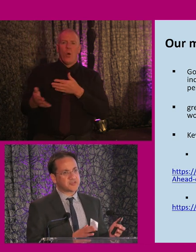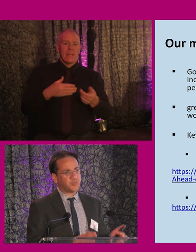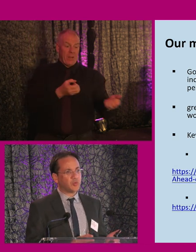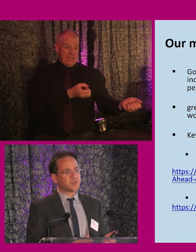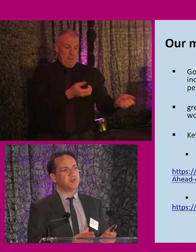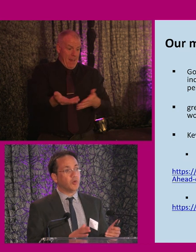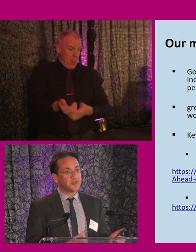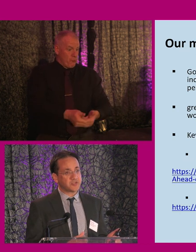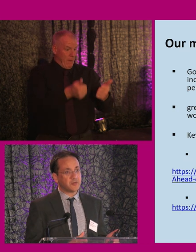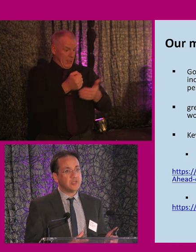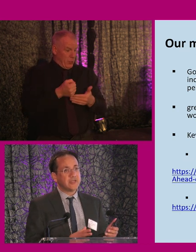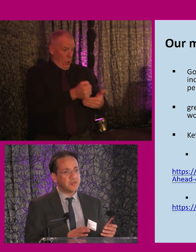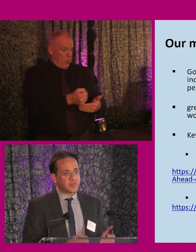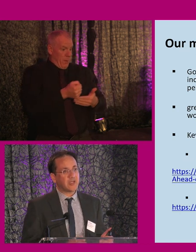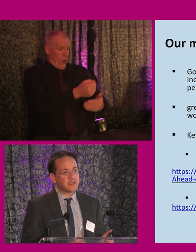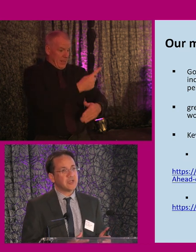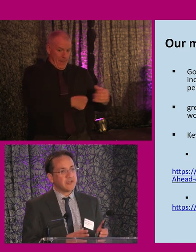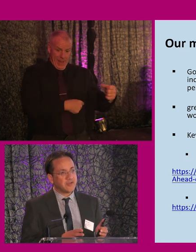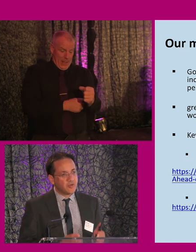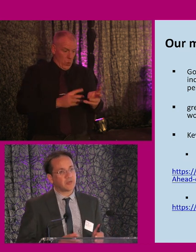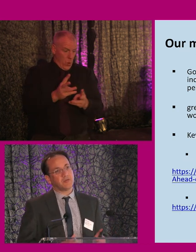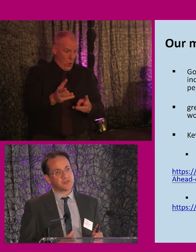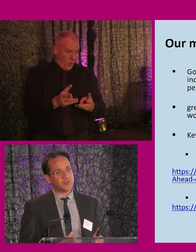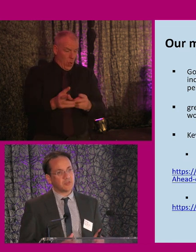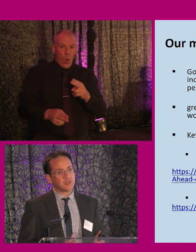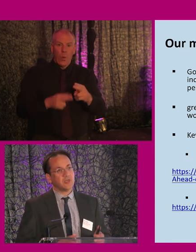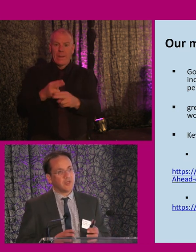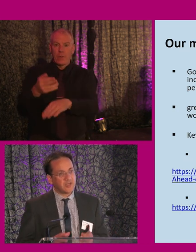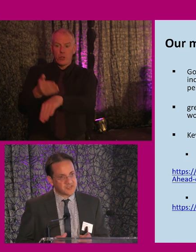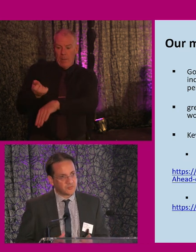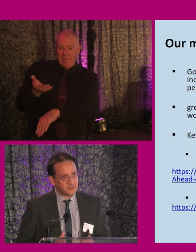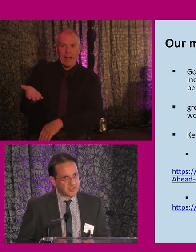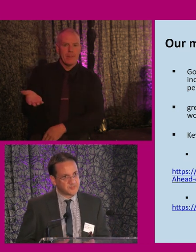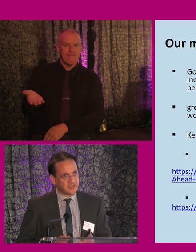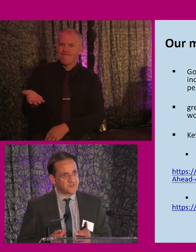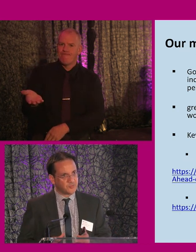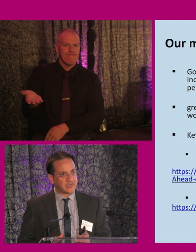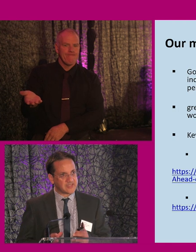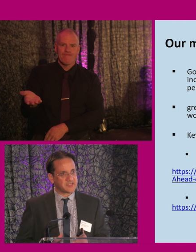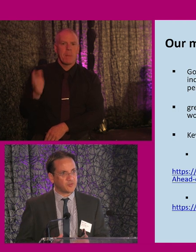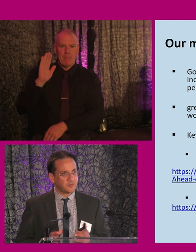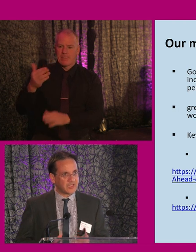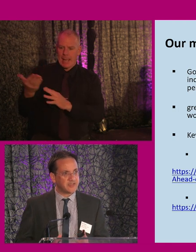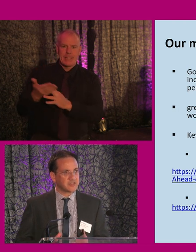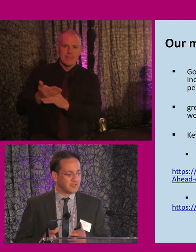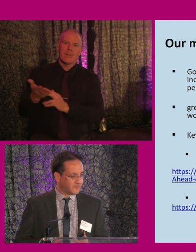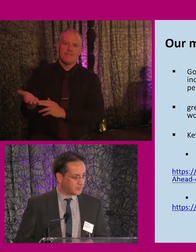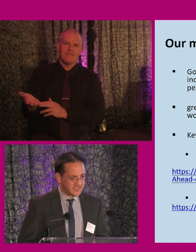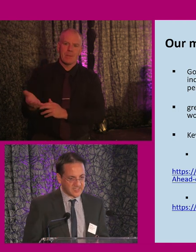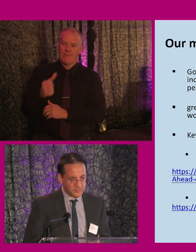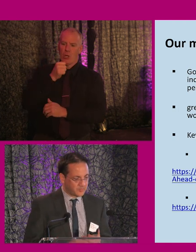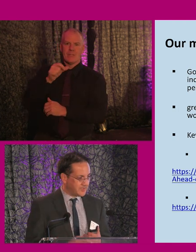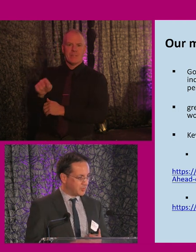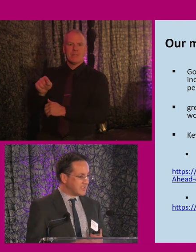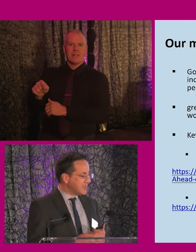side support you want to in place, they're not going to work unless the workplace becomes a more accessible place for